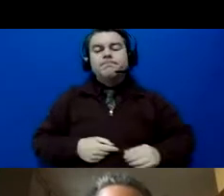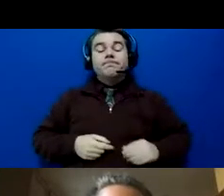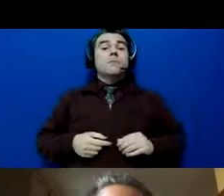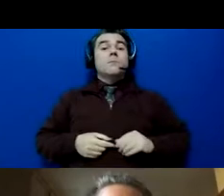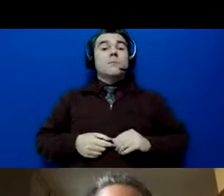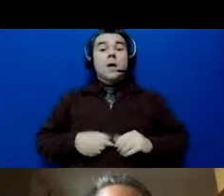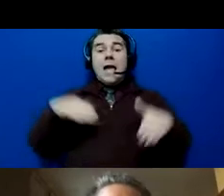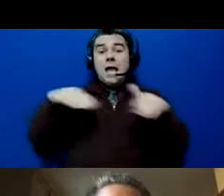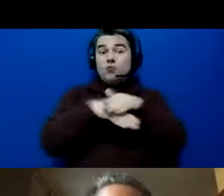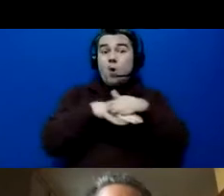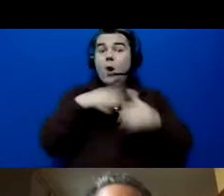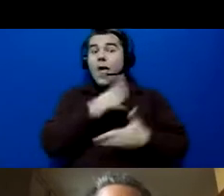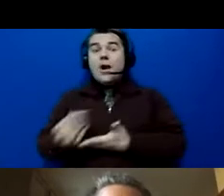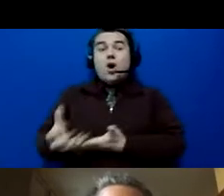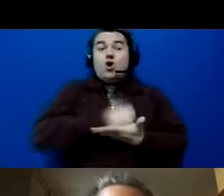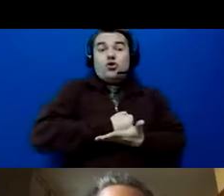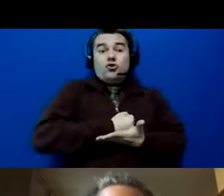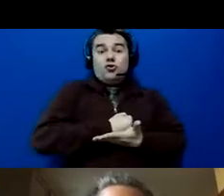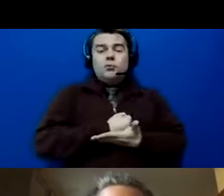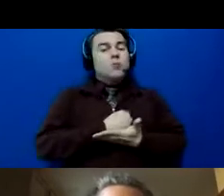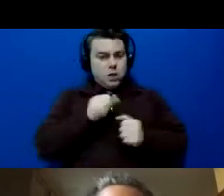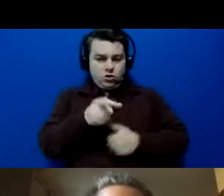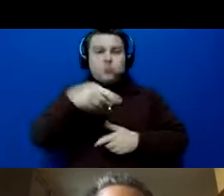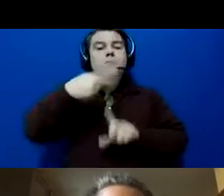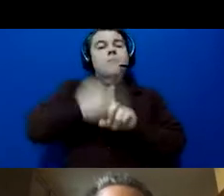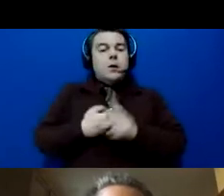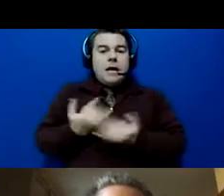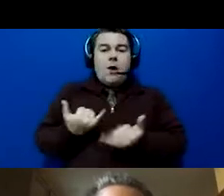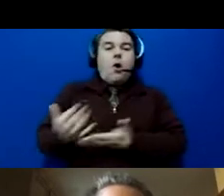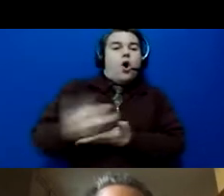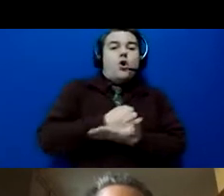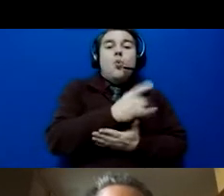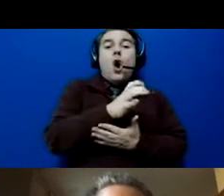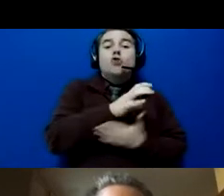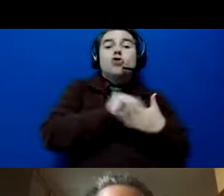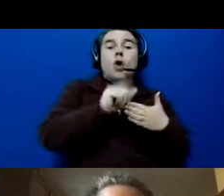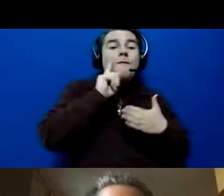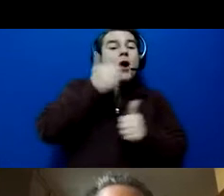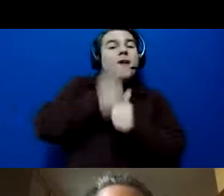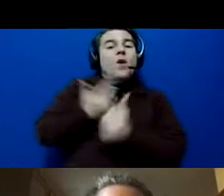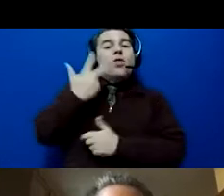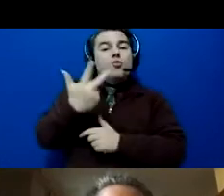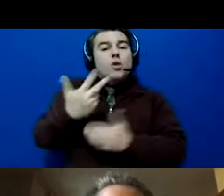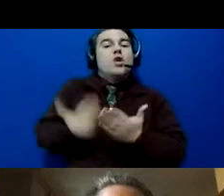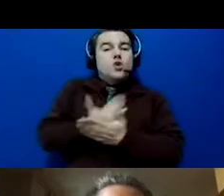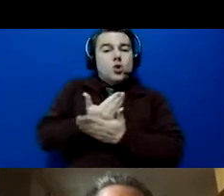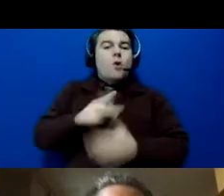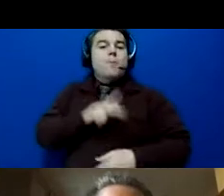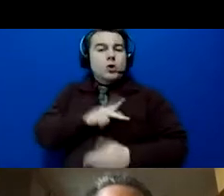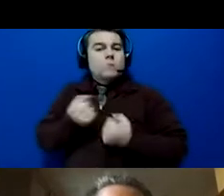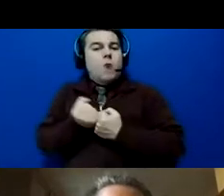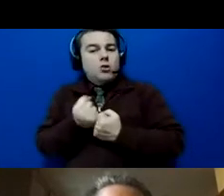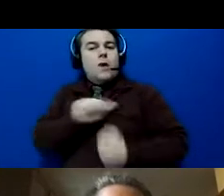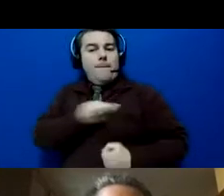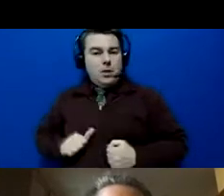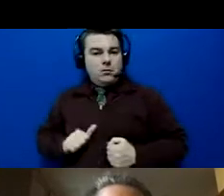earn. So this month you can earn $100 for every three new personally sponsored ambassadors up to